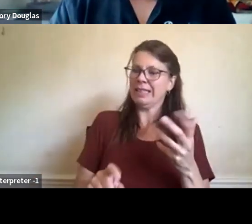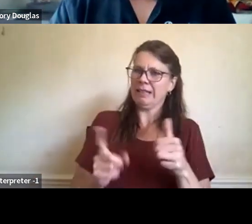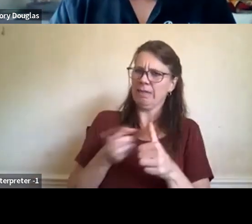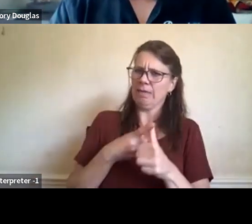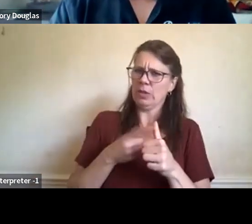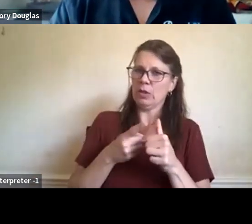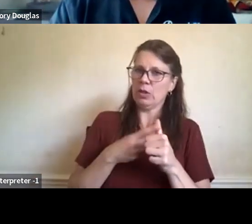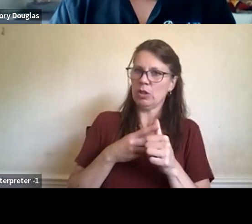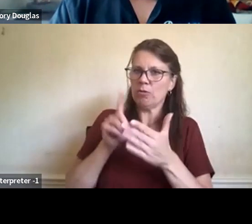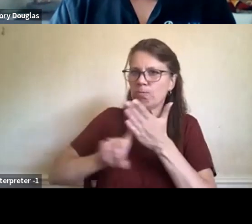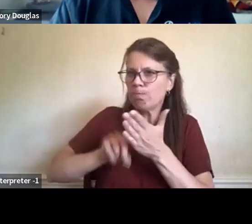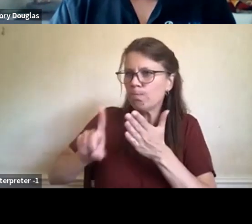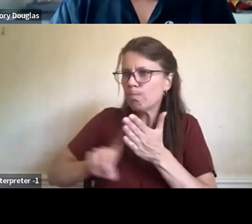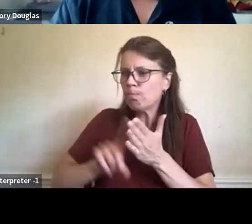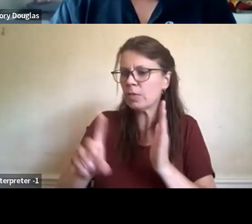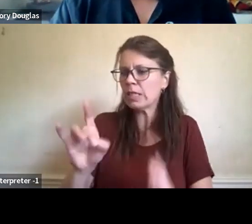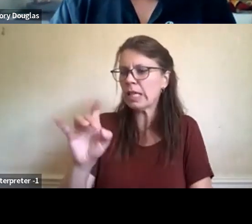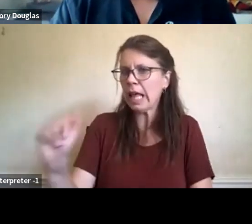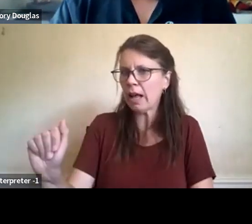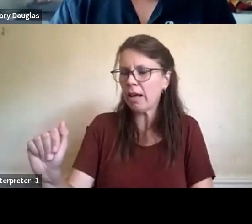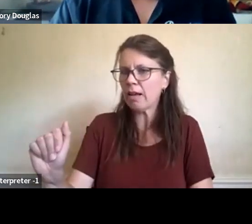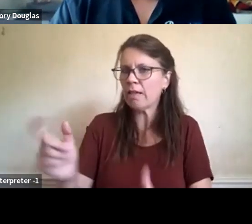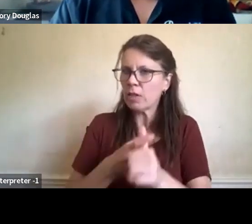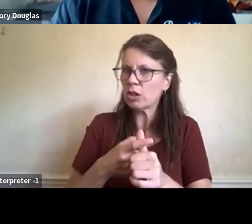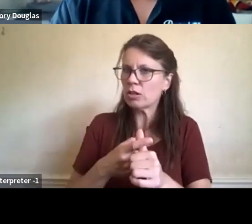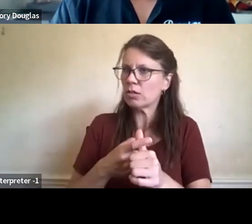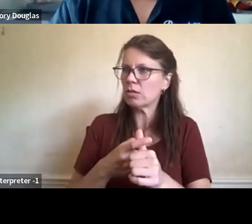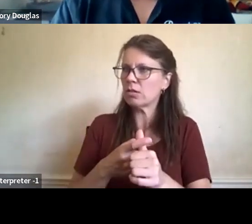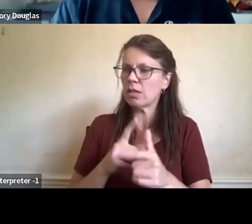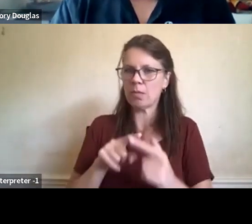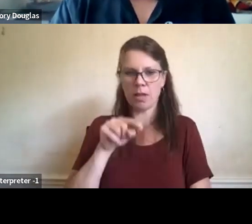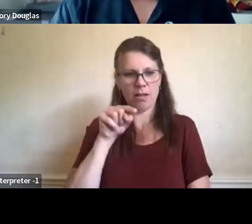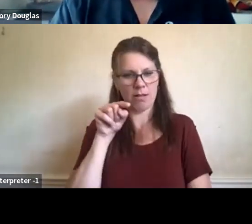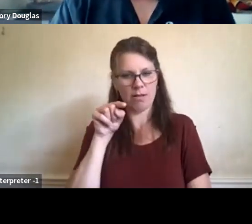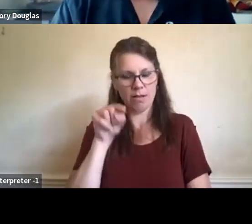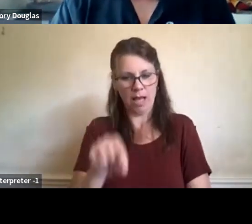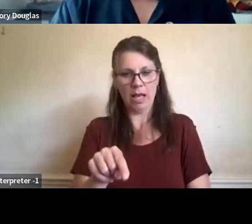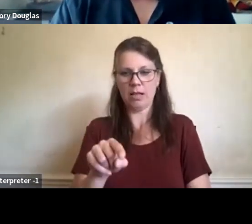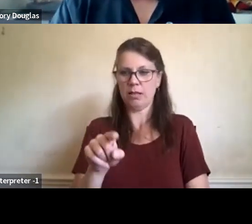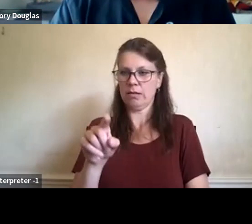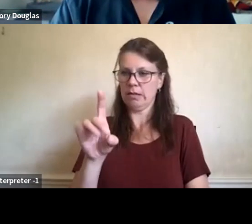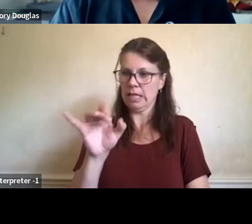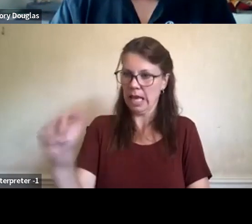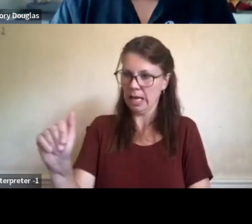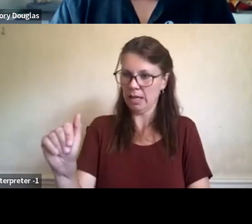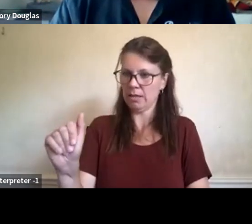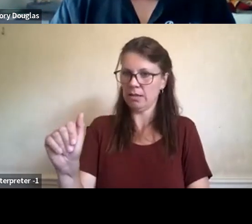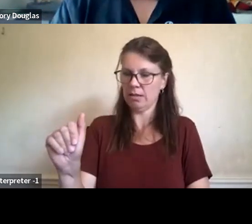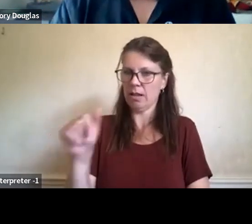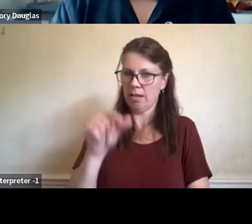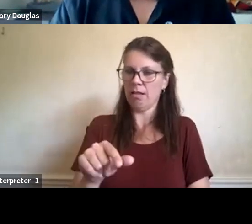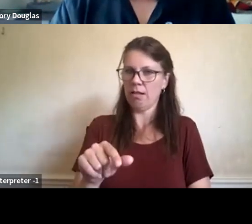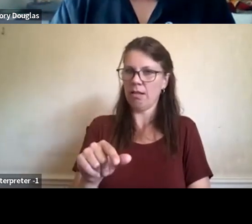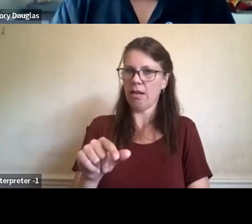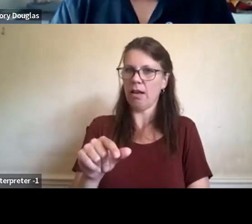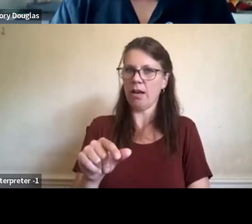data that exists is an intact ecosystems, because you can't manage properly